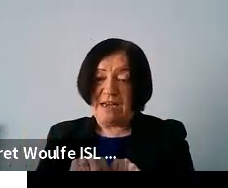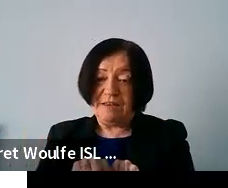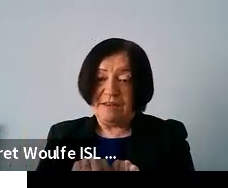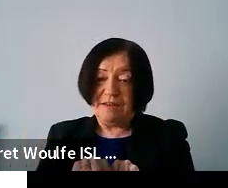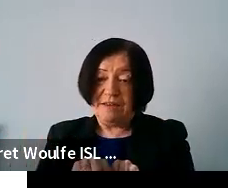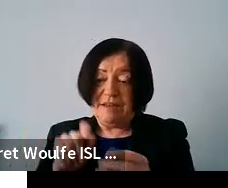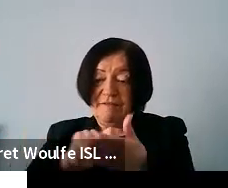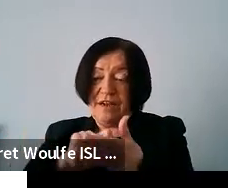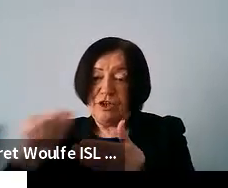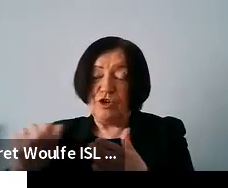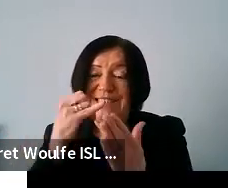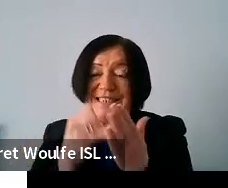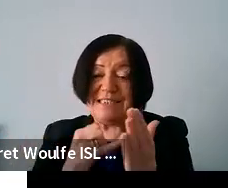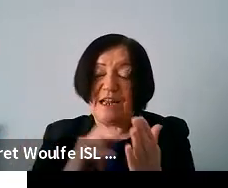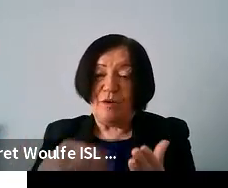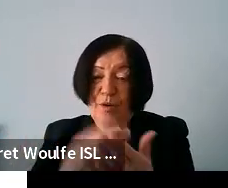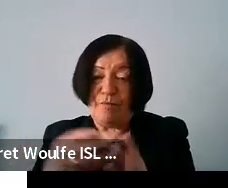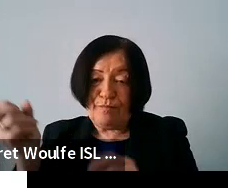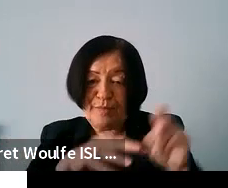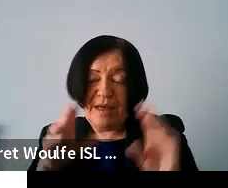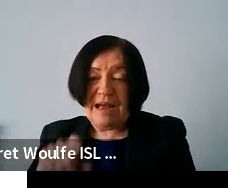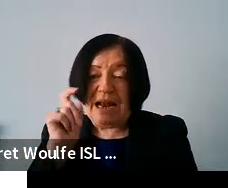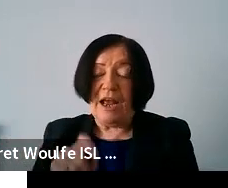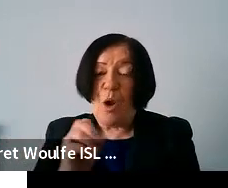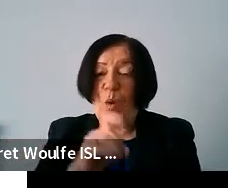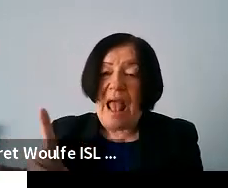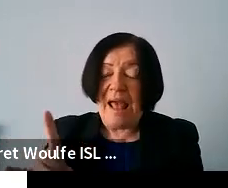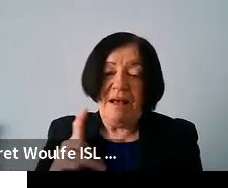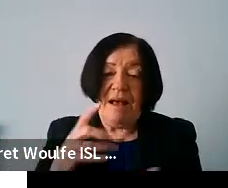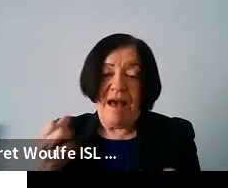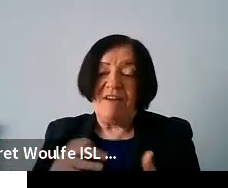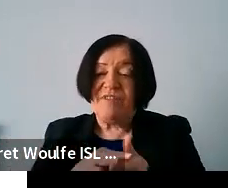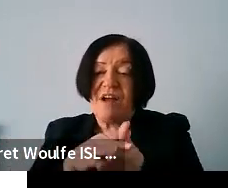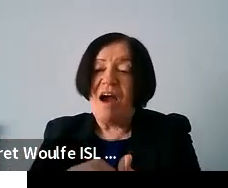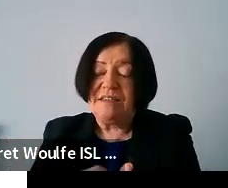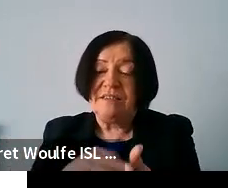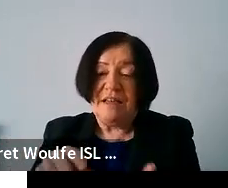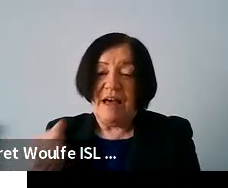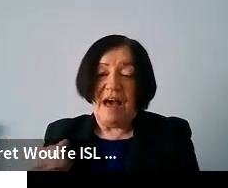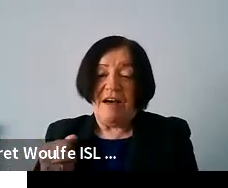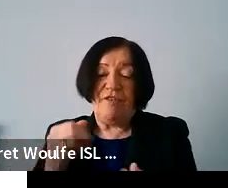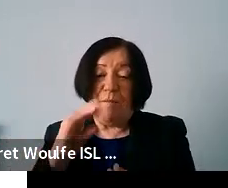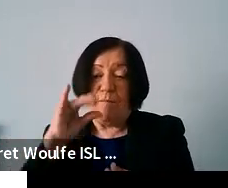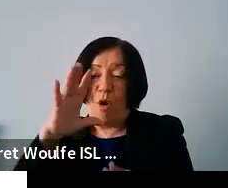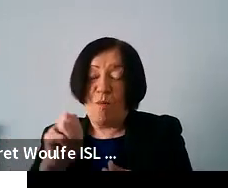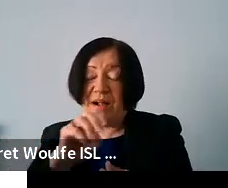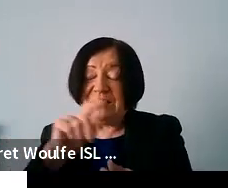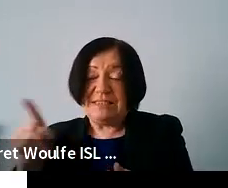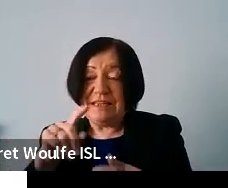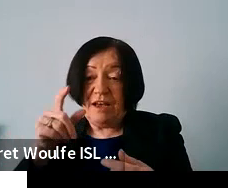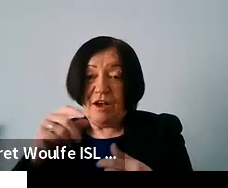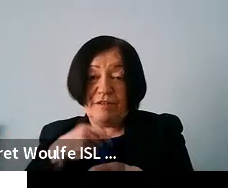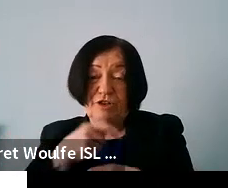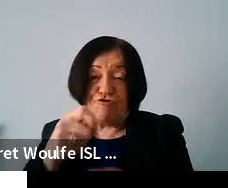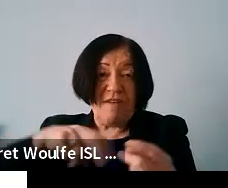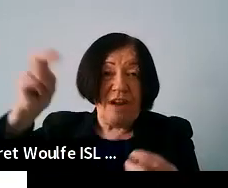in your details and you can fill some them in and kind of click okay and kind of get guidance there they have mobile citizen spots that go around the country